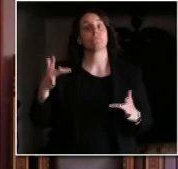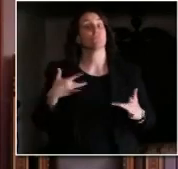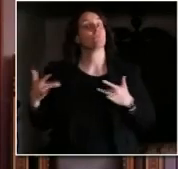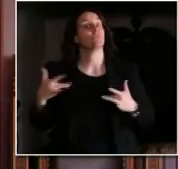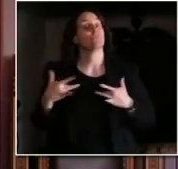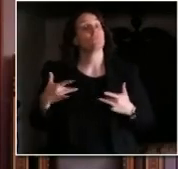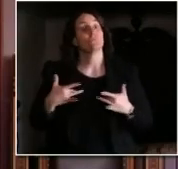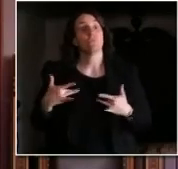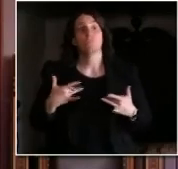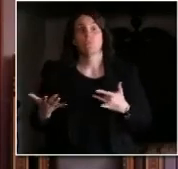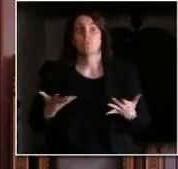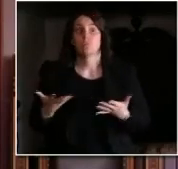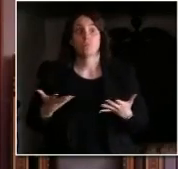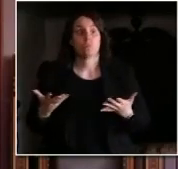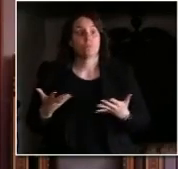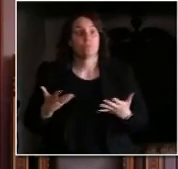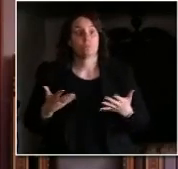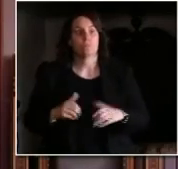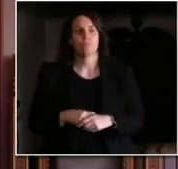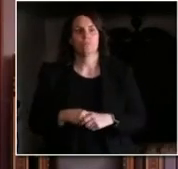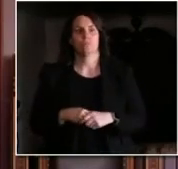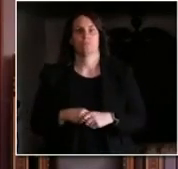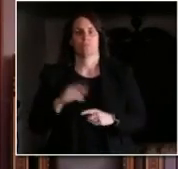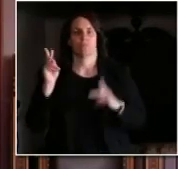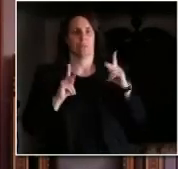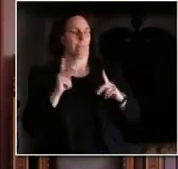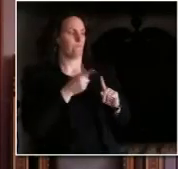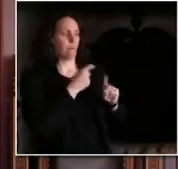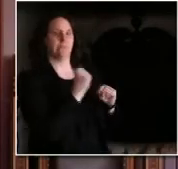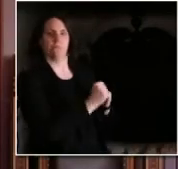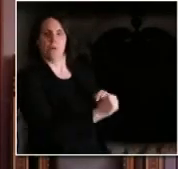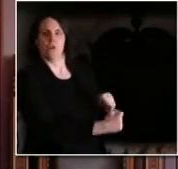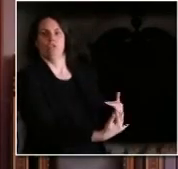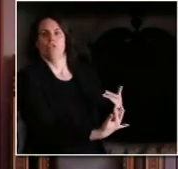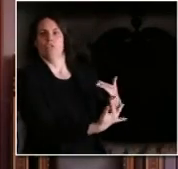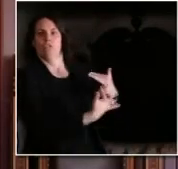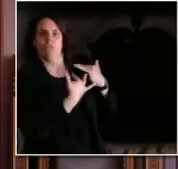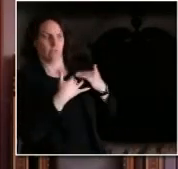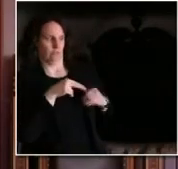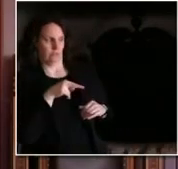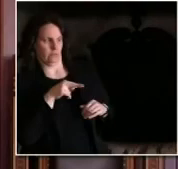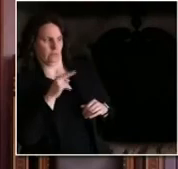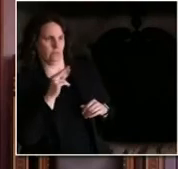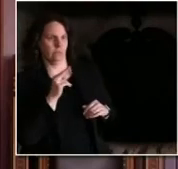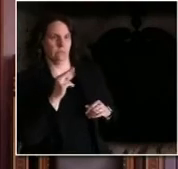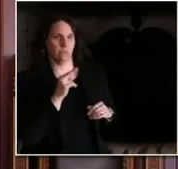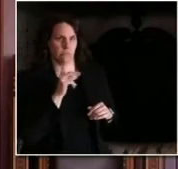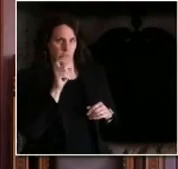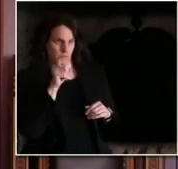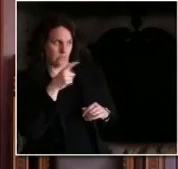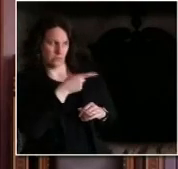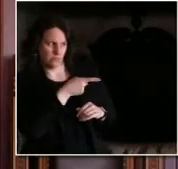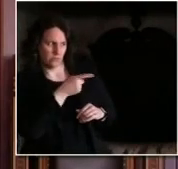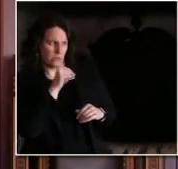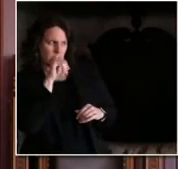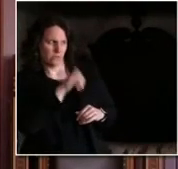people coming in certainly they're owners of their homes likely but the